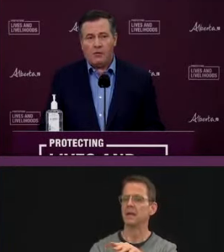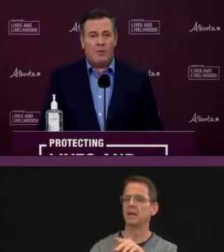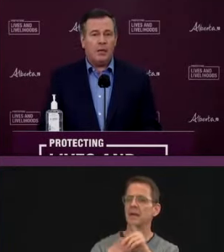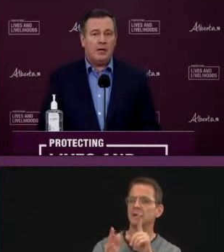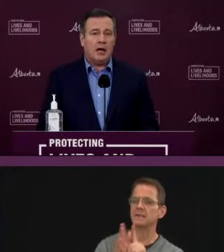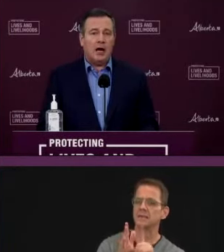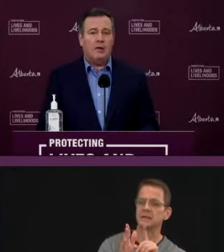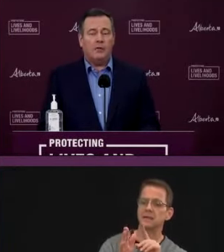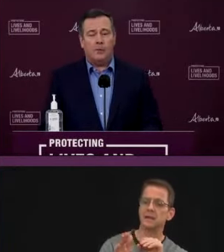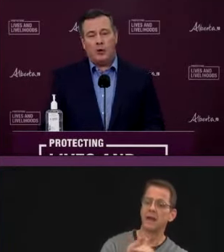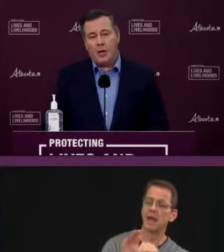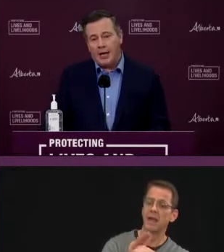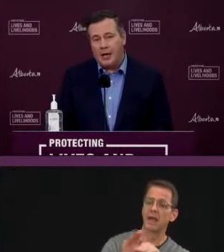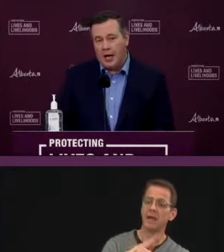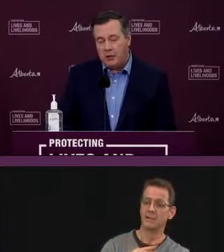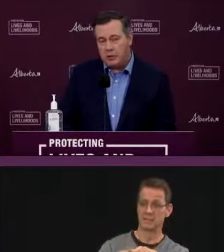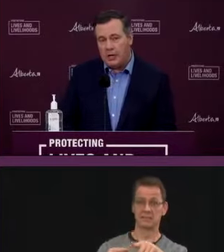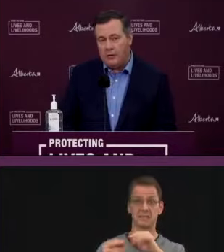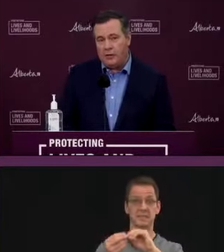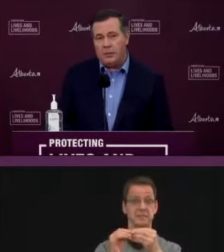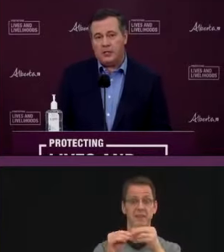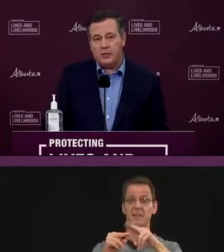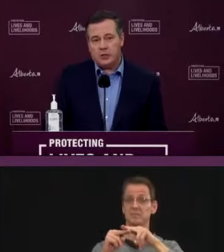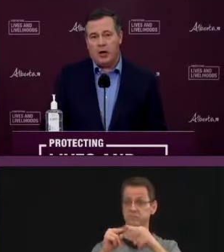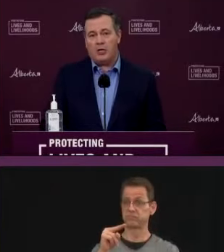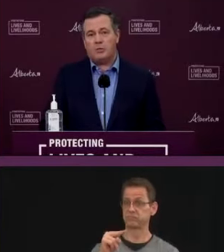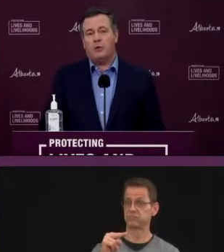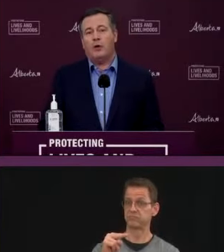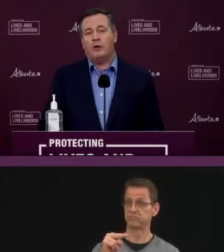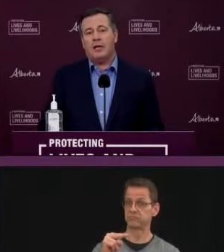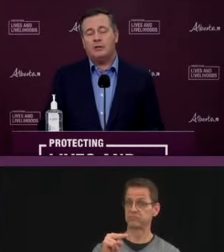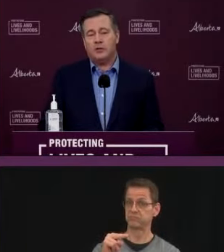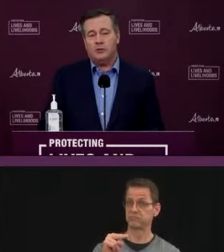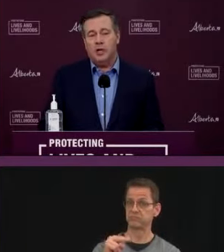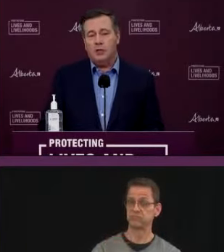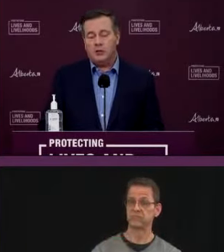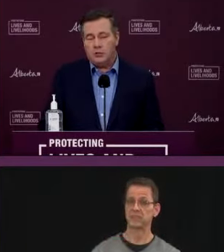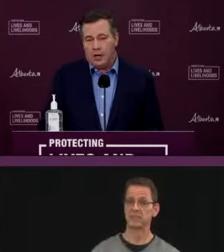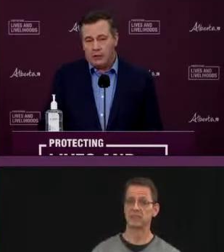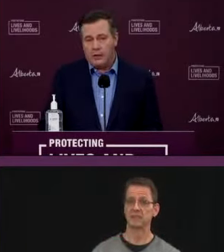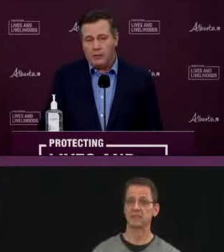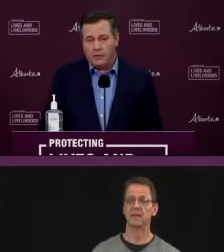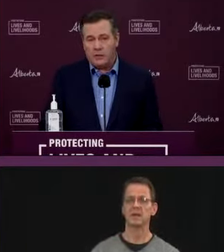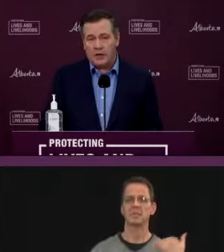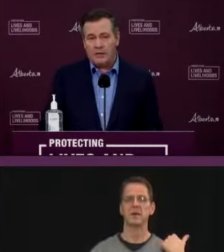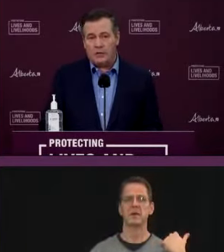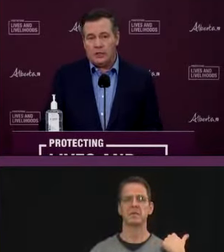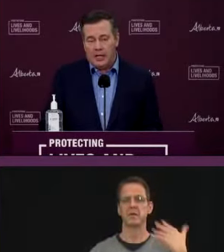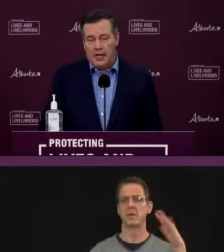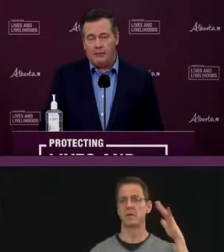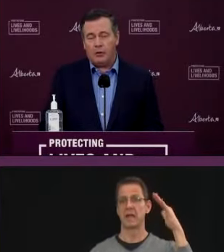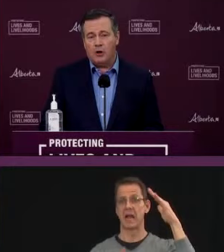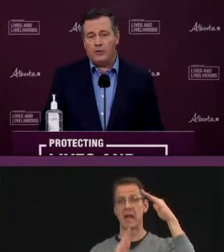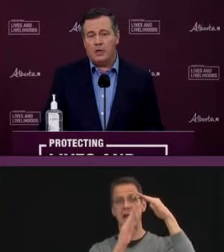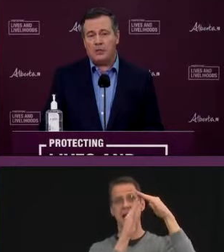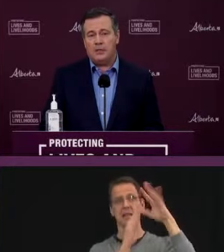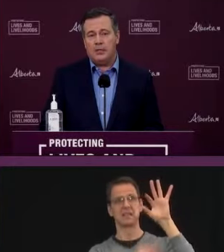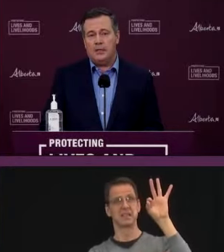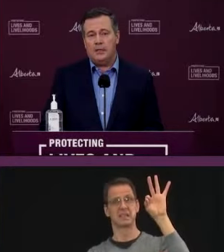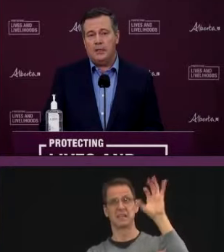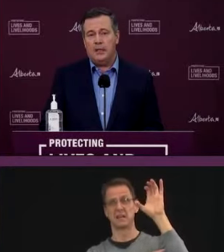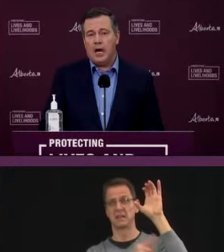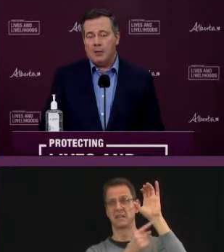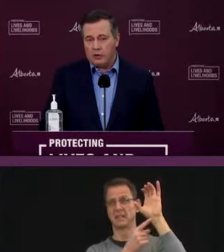From a peak of about 950 patients in hospital we are down to 257 today with COVID